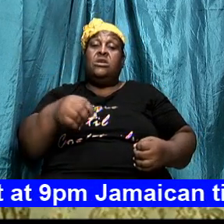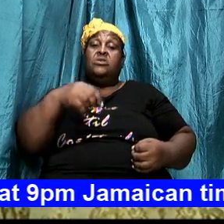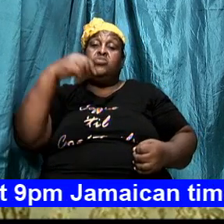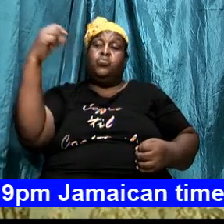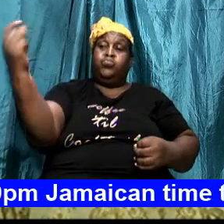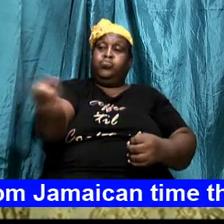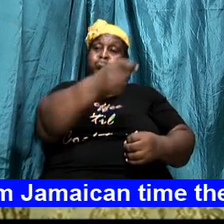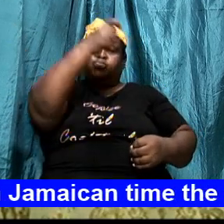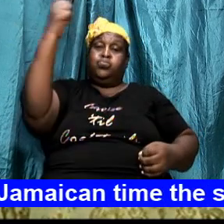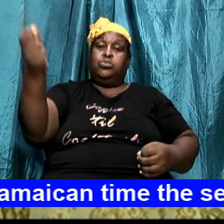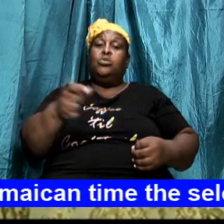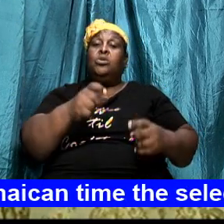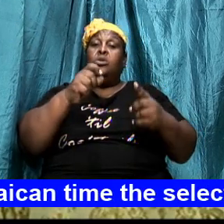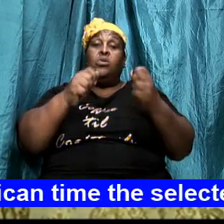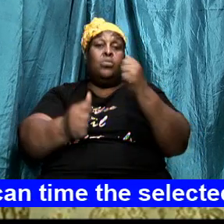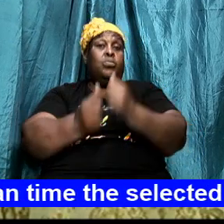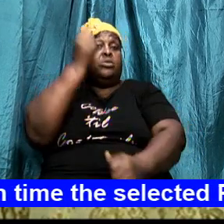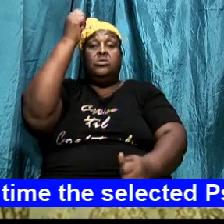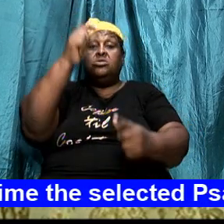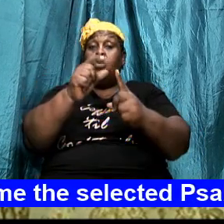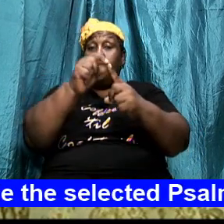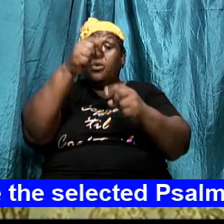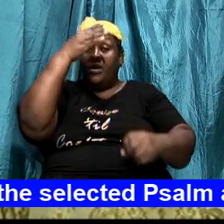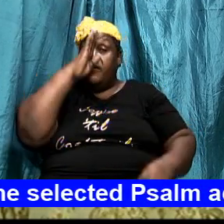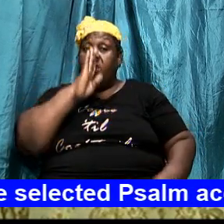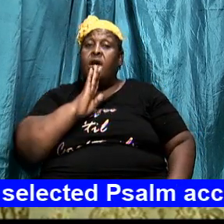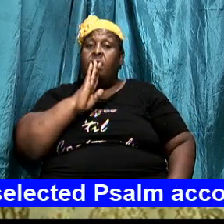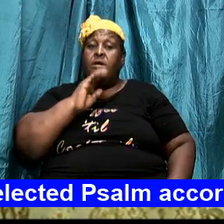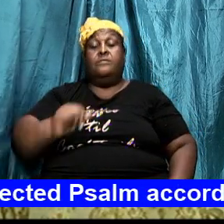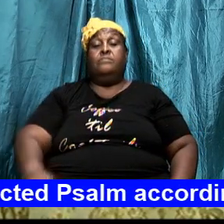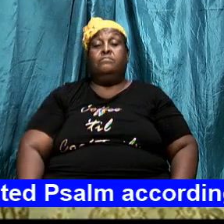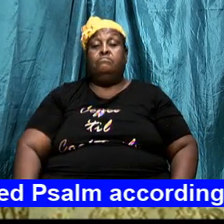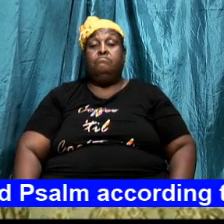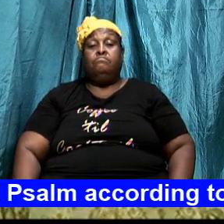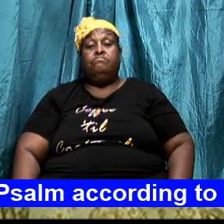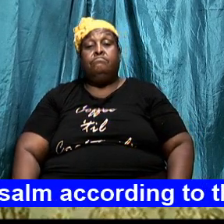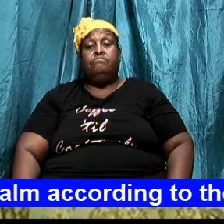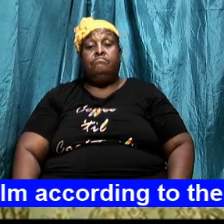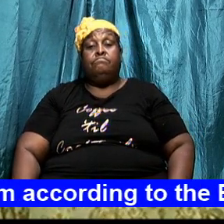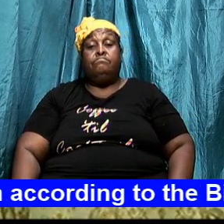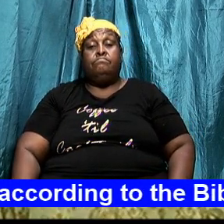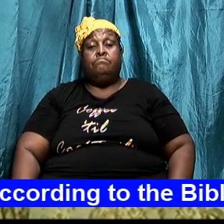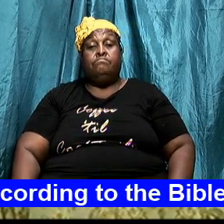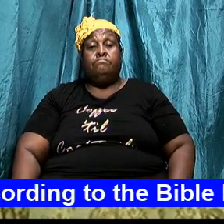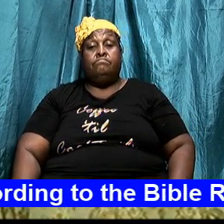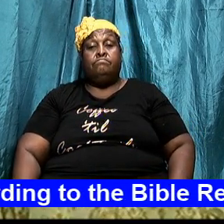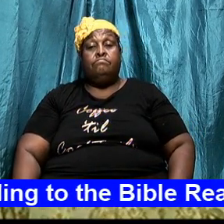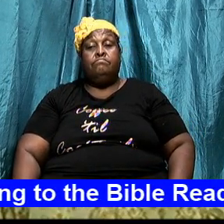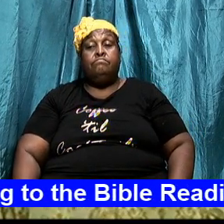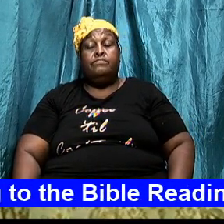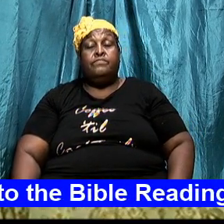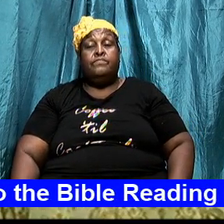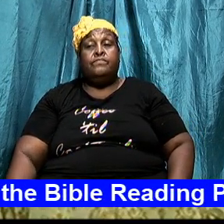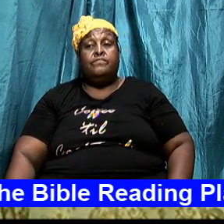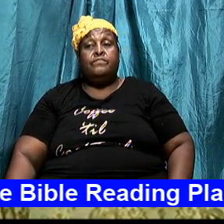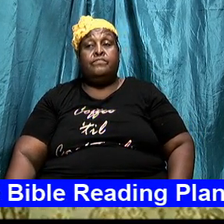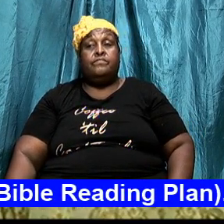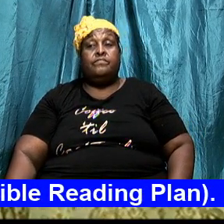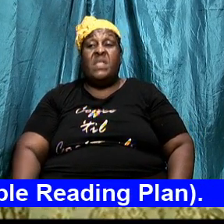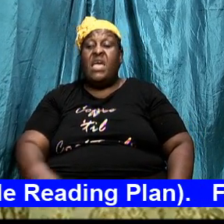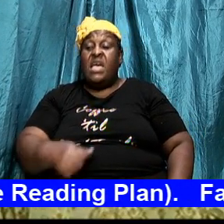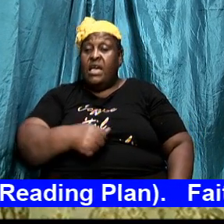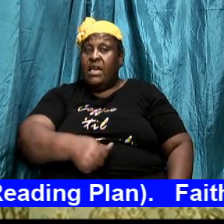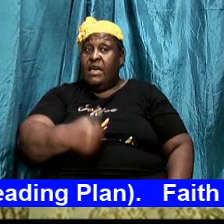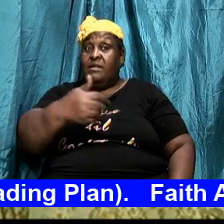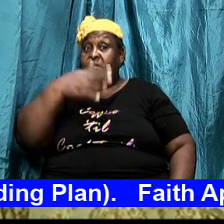so anything that is anti Jesus is on the other side and that is the enemy anything